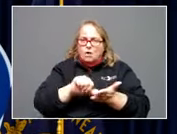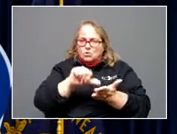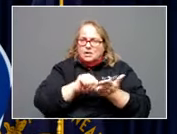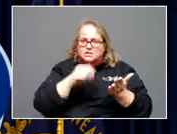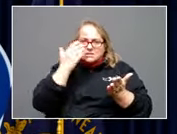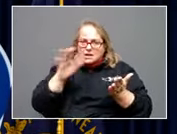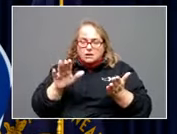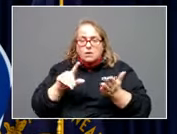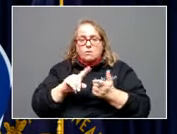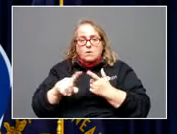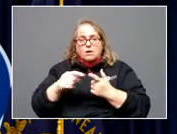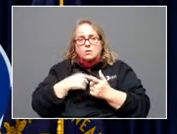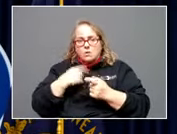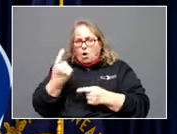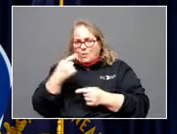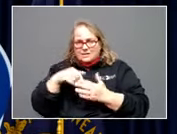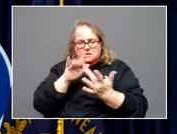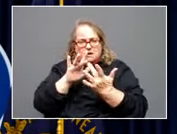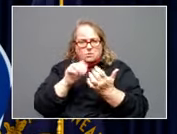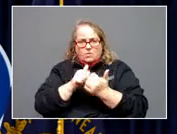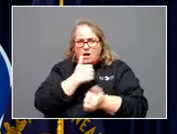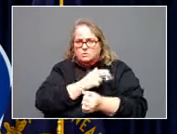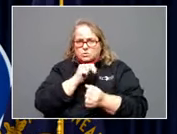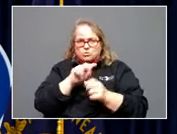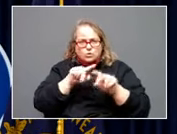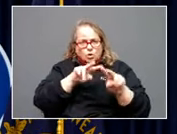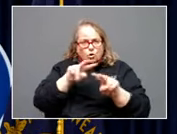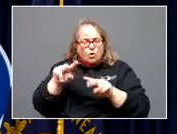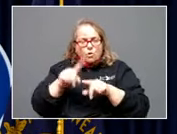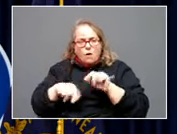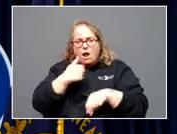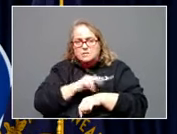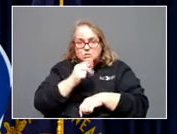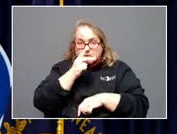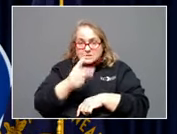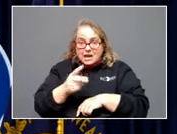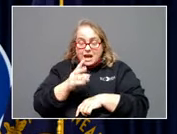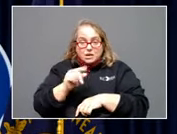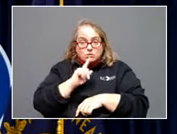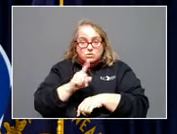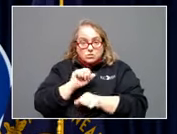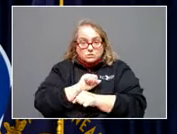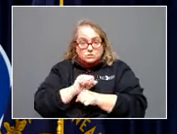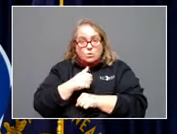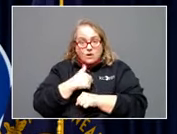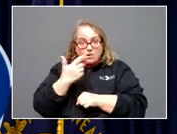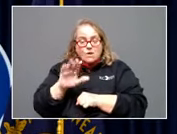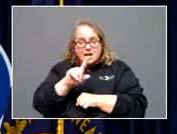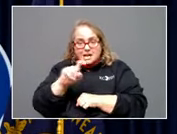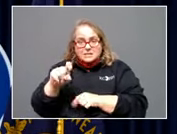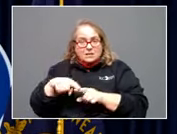in contact with our hospitals, looking at what they are seeing. Certainly, we have asked in the last